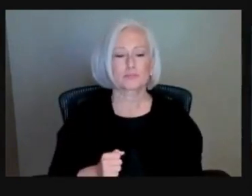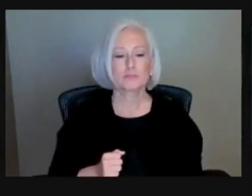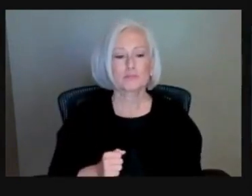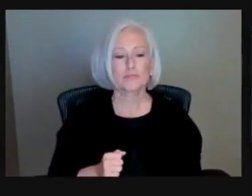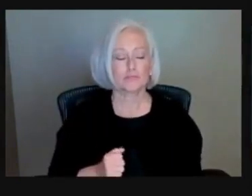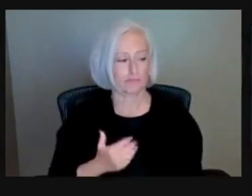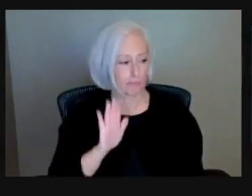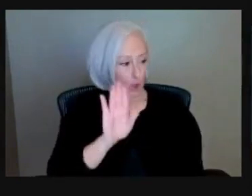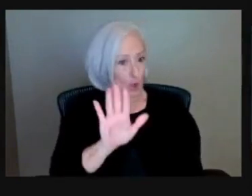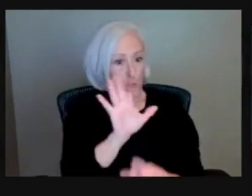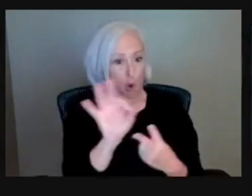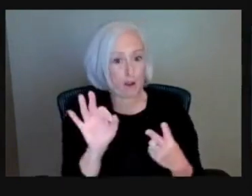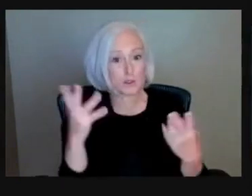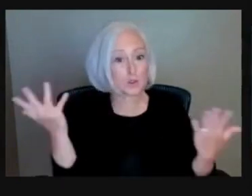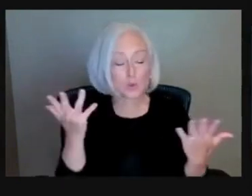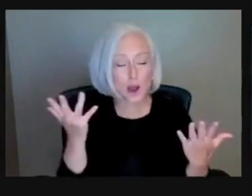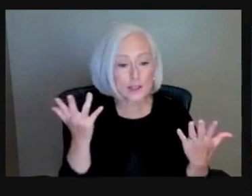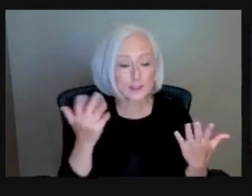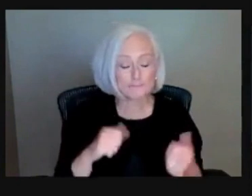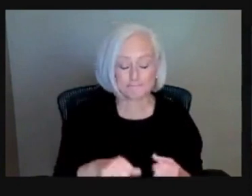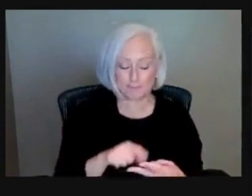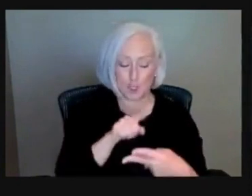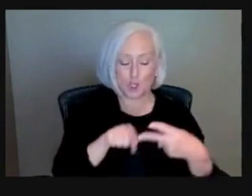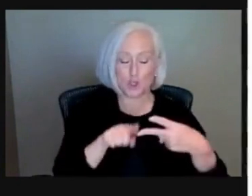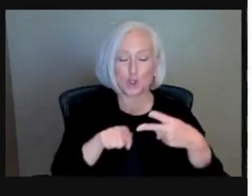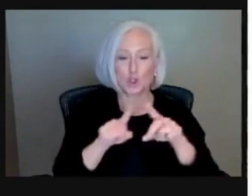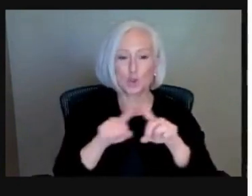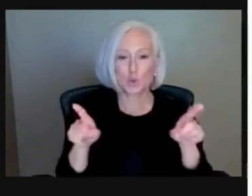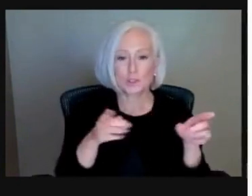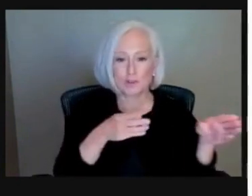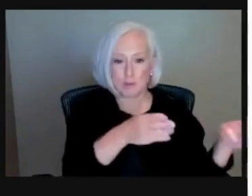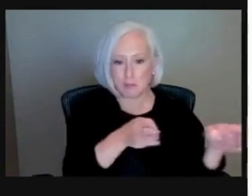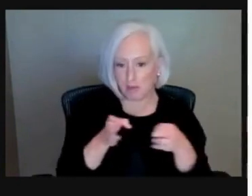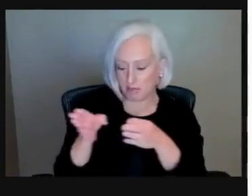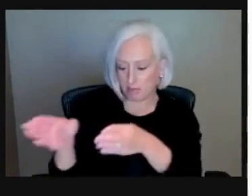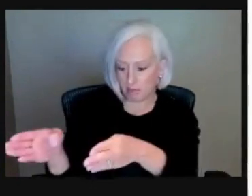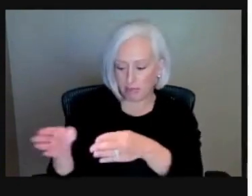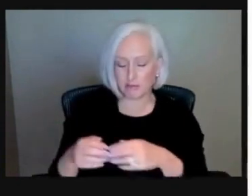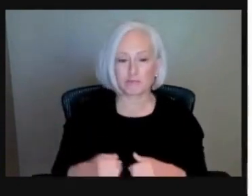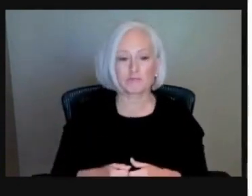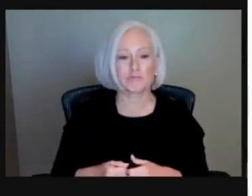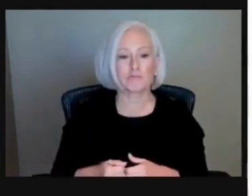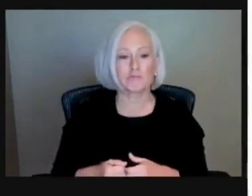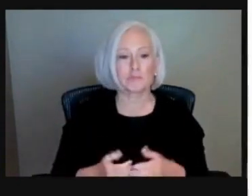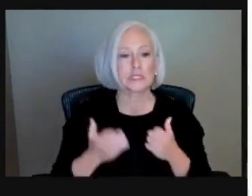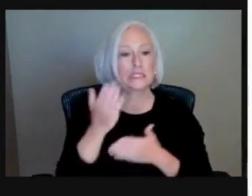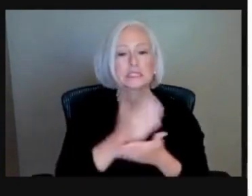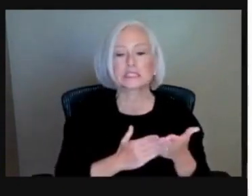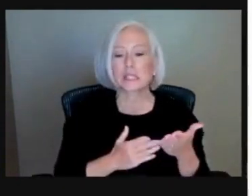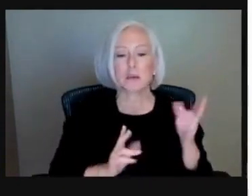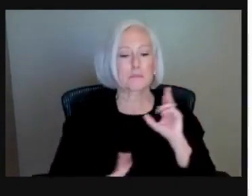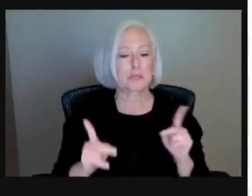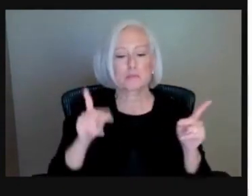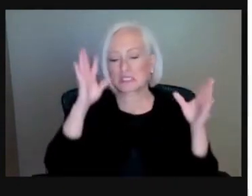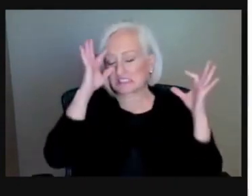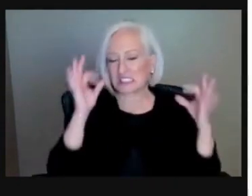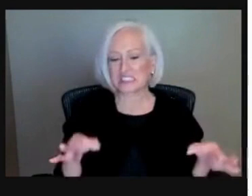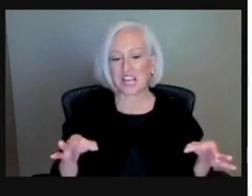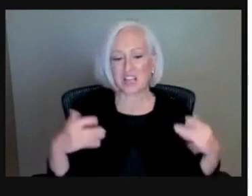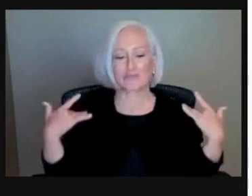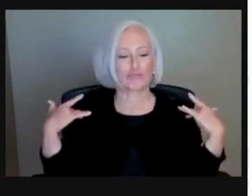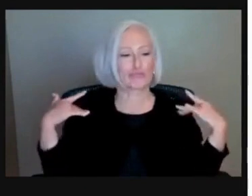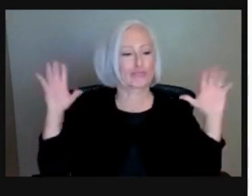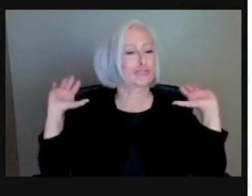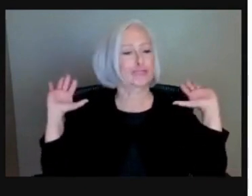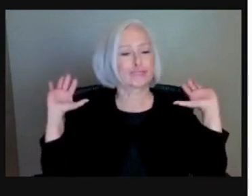options? So there's two different paths that we can take. Some people choose that they don't want to keep the home anymore.